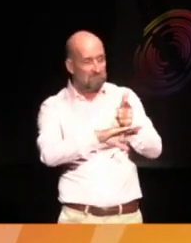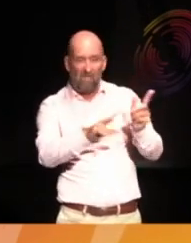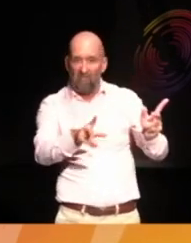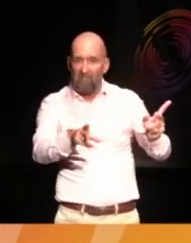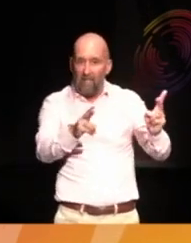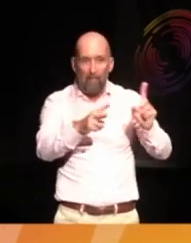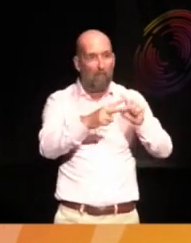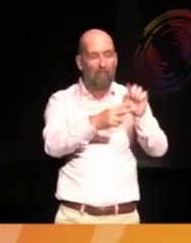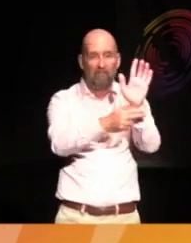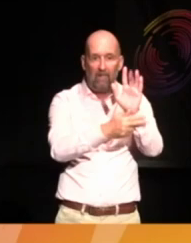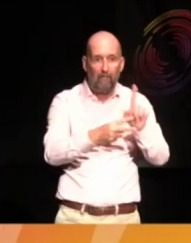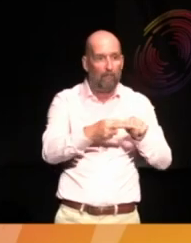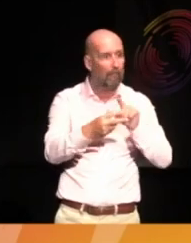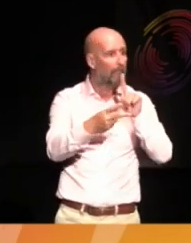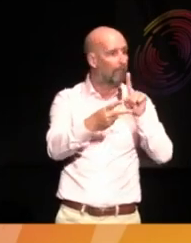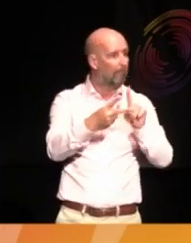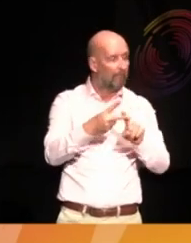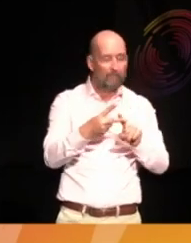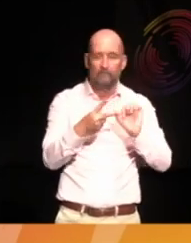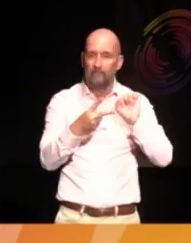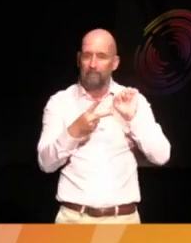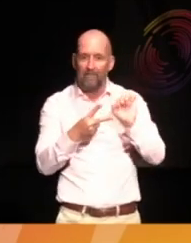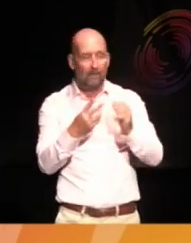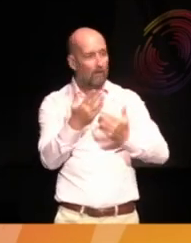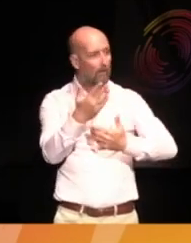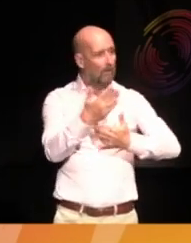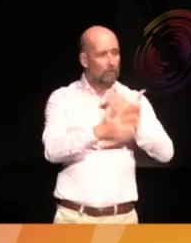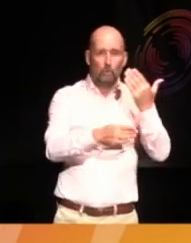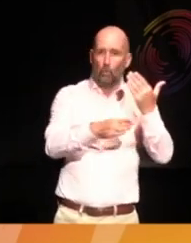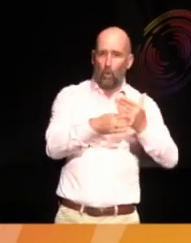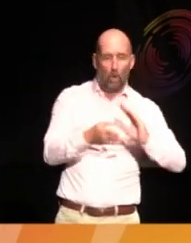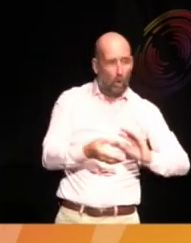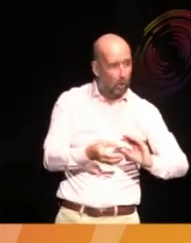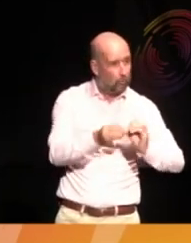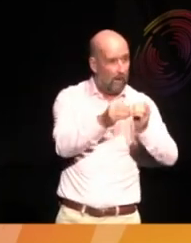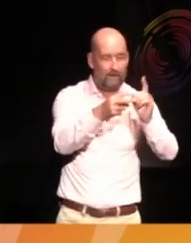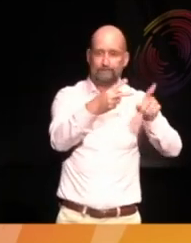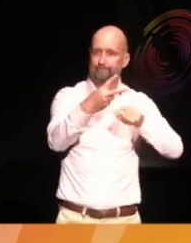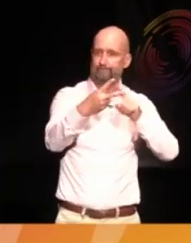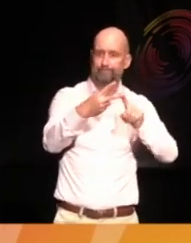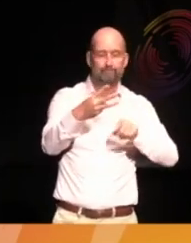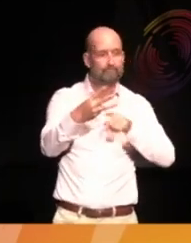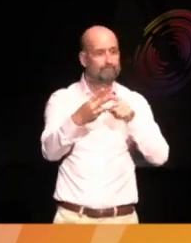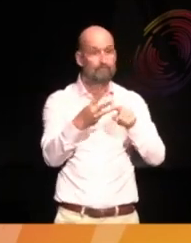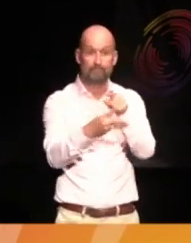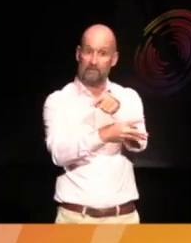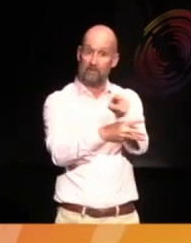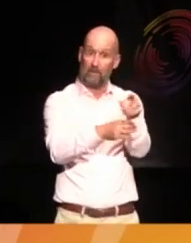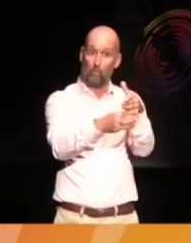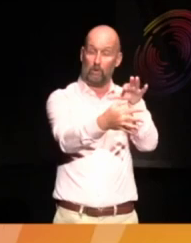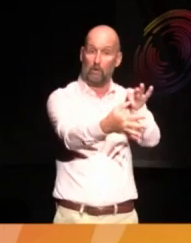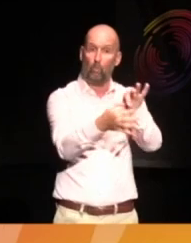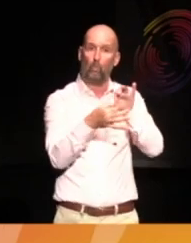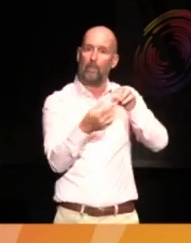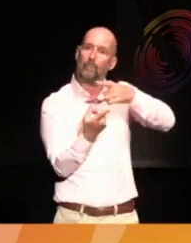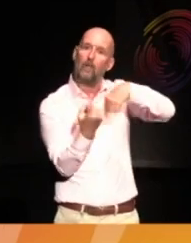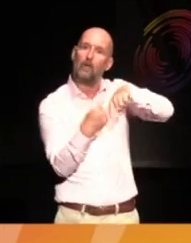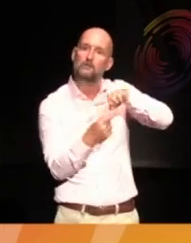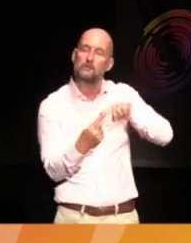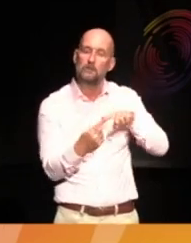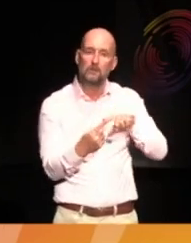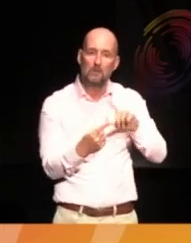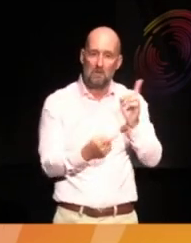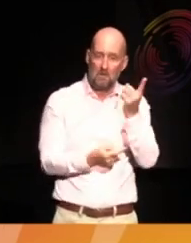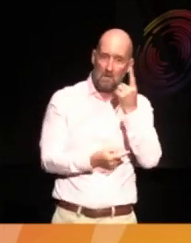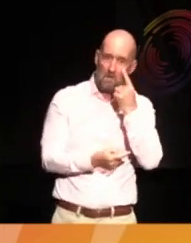to new works, through to actually them working with us to look at